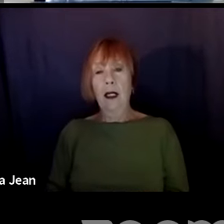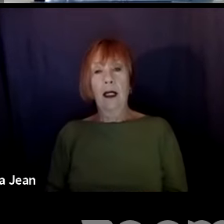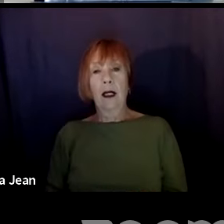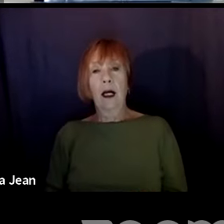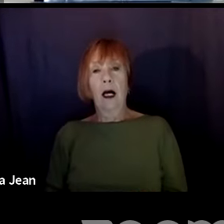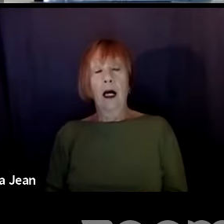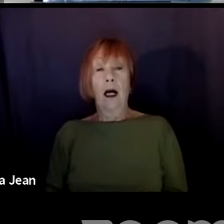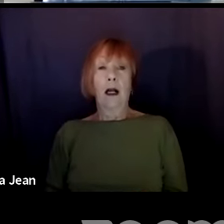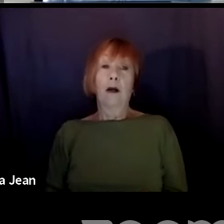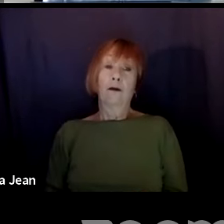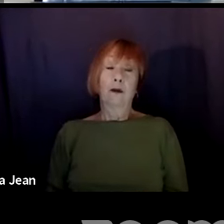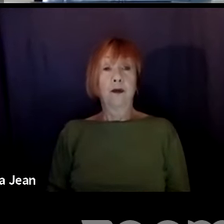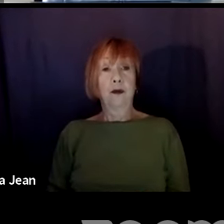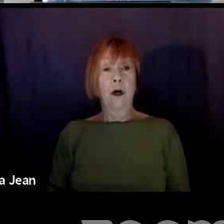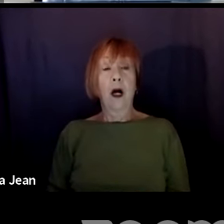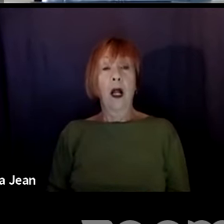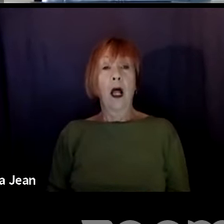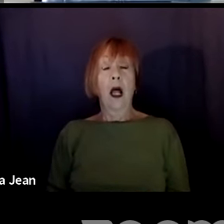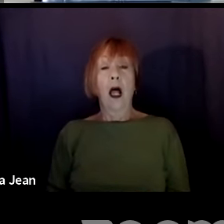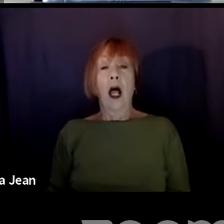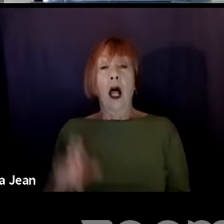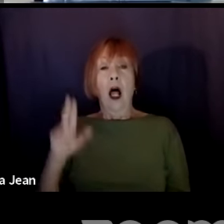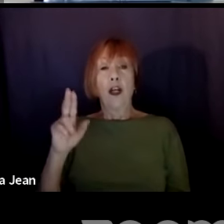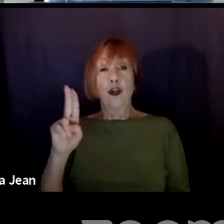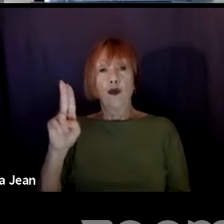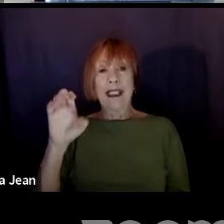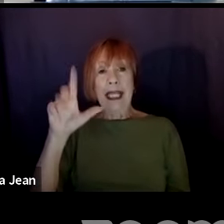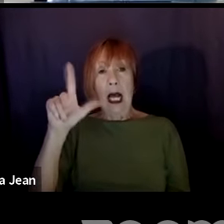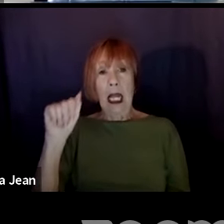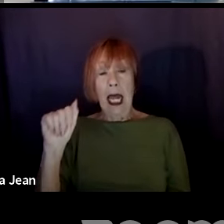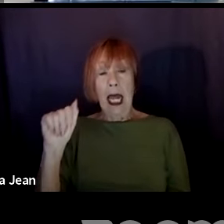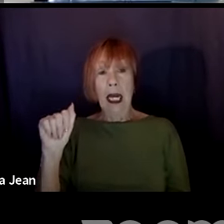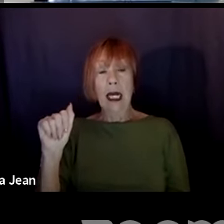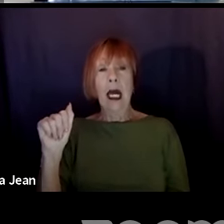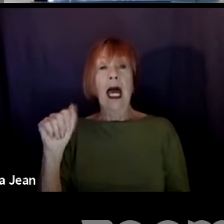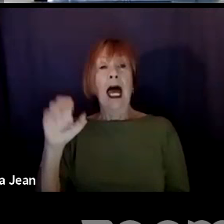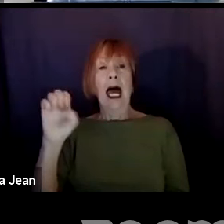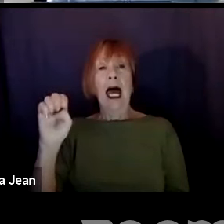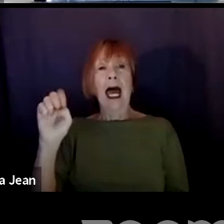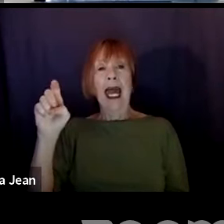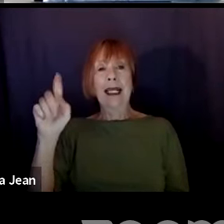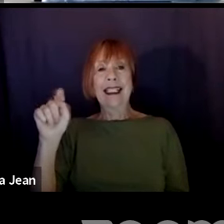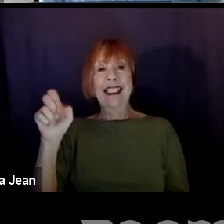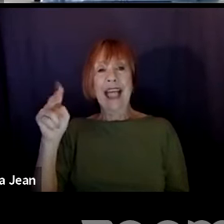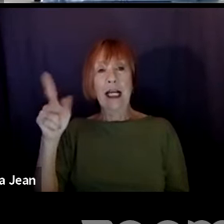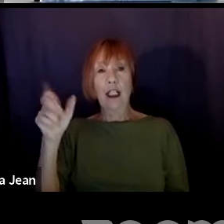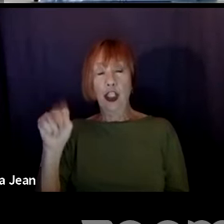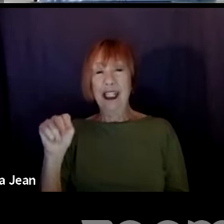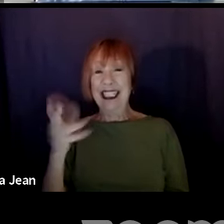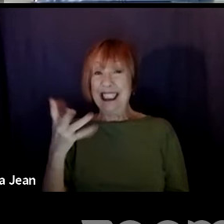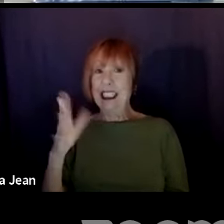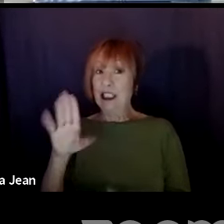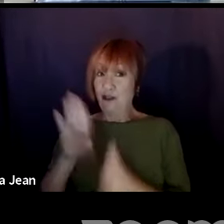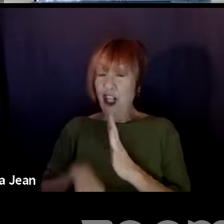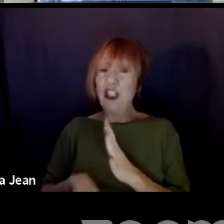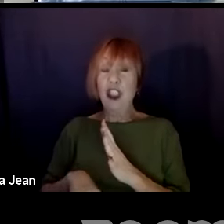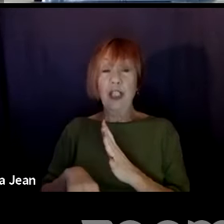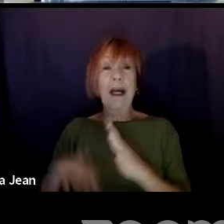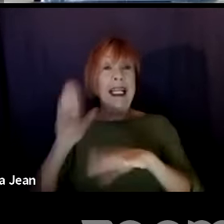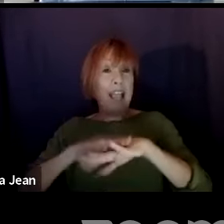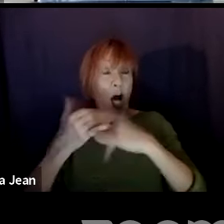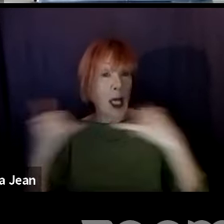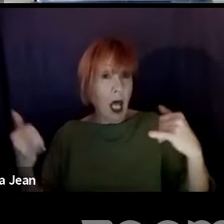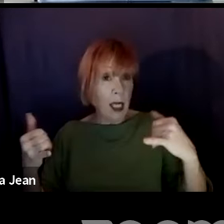free film schools is UCLA Extension. You can do that online as well, so you can do that from anywhere in the world. Another